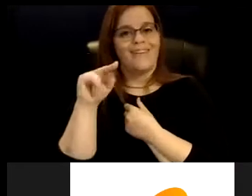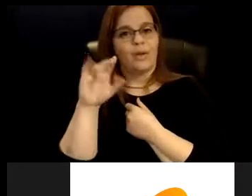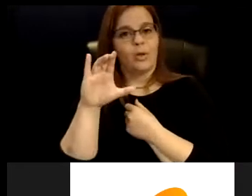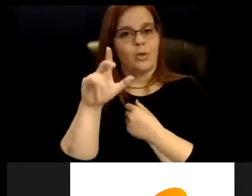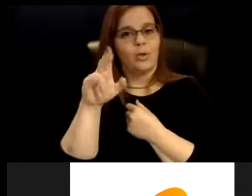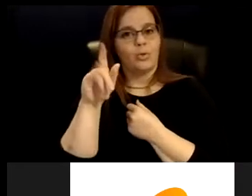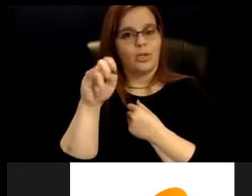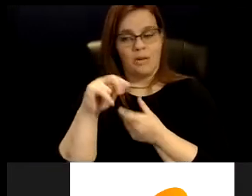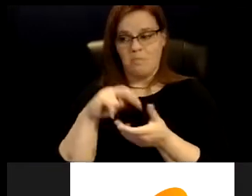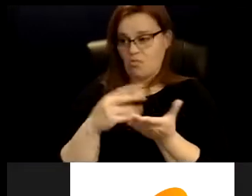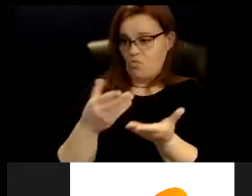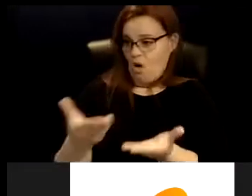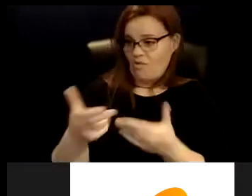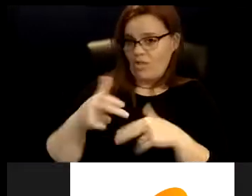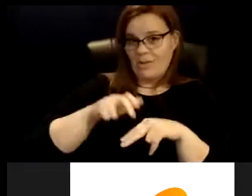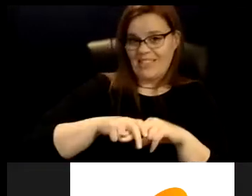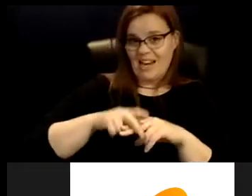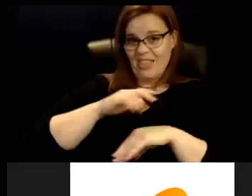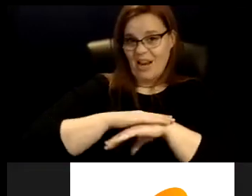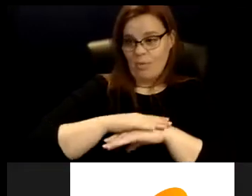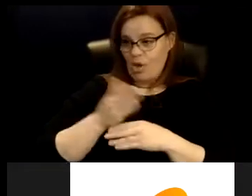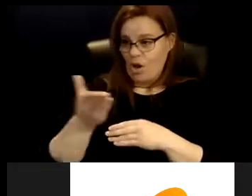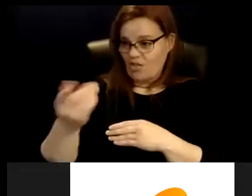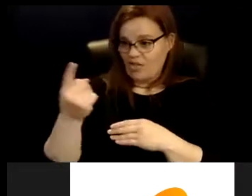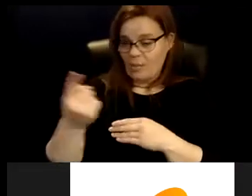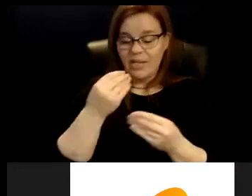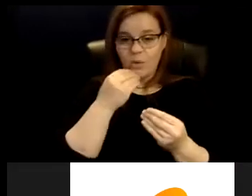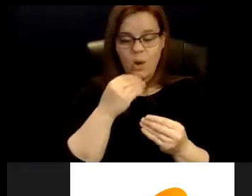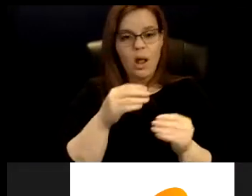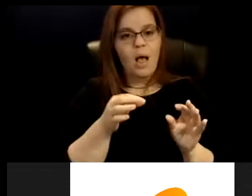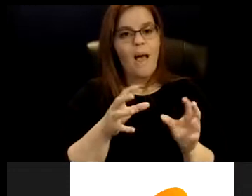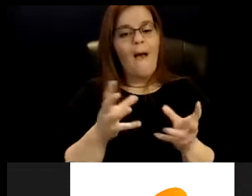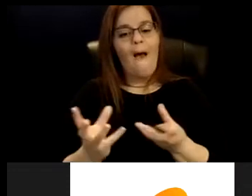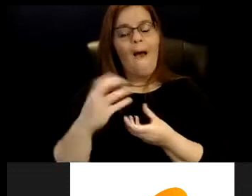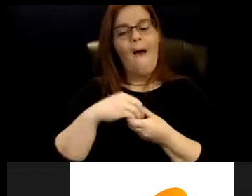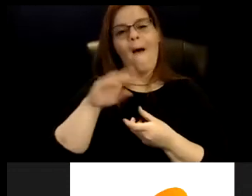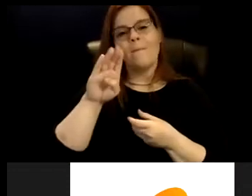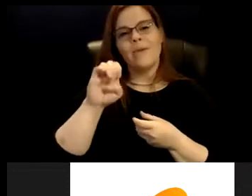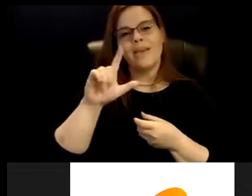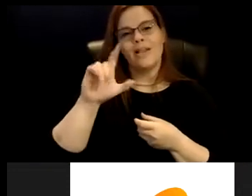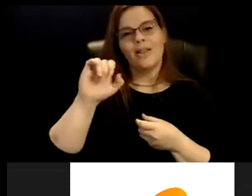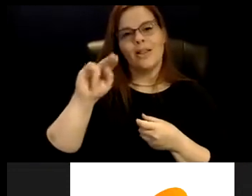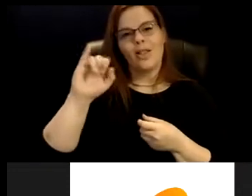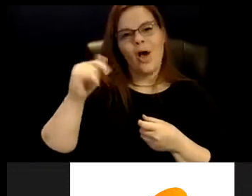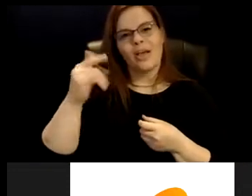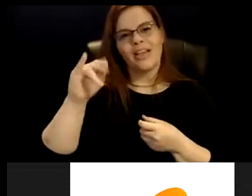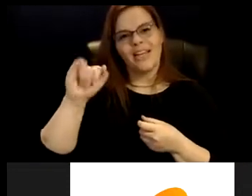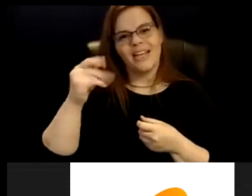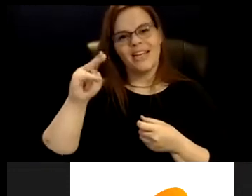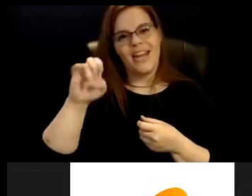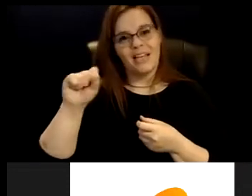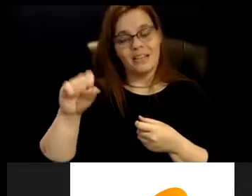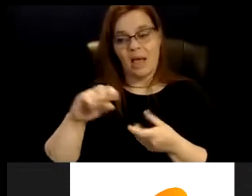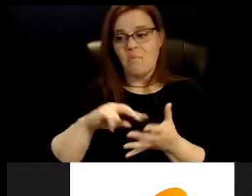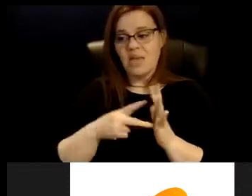a seat at the table and something to eat. Belongingness, by the way, is the extent to which someone feels that they should be at the table